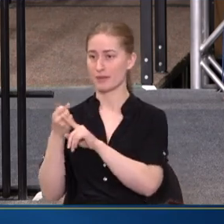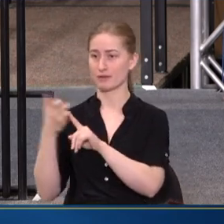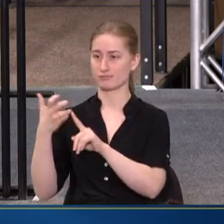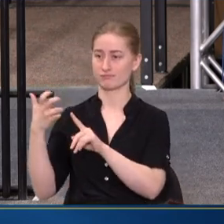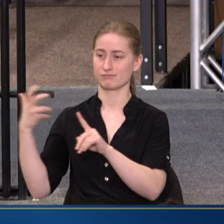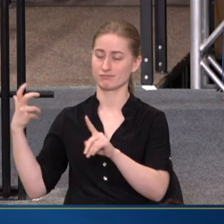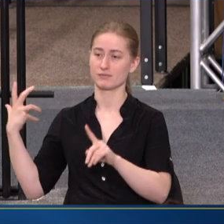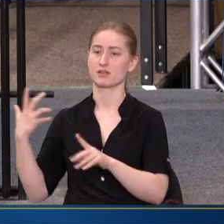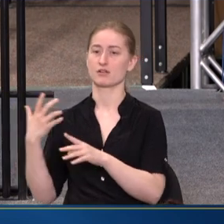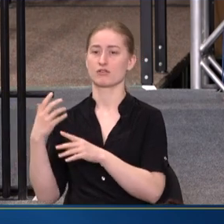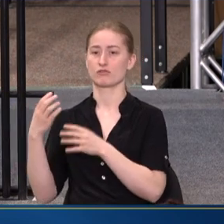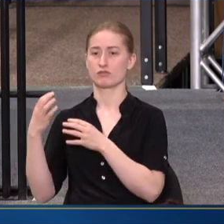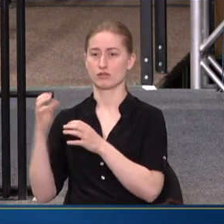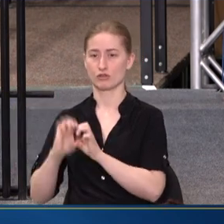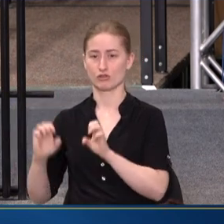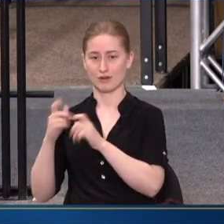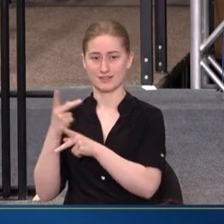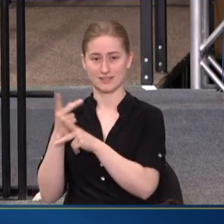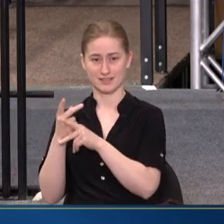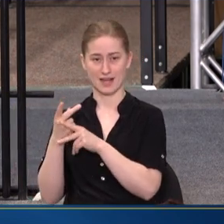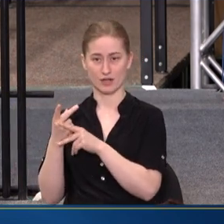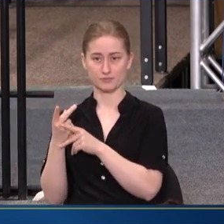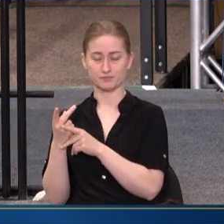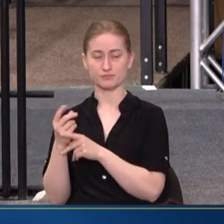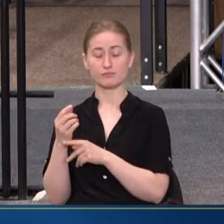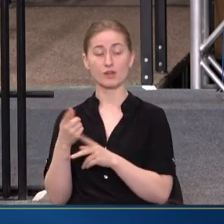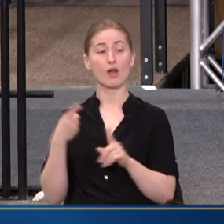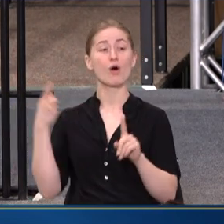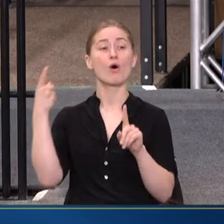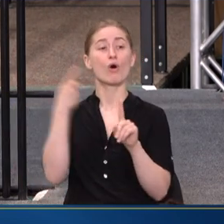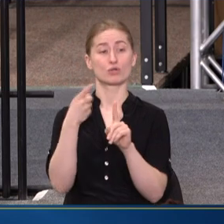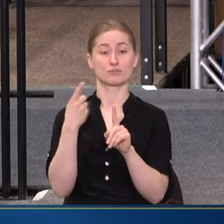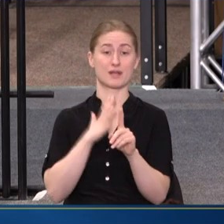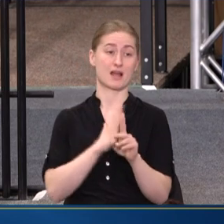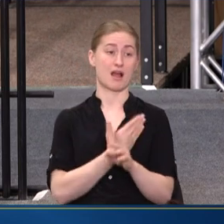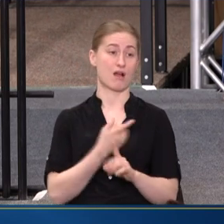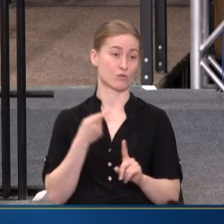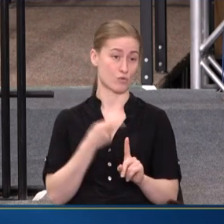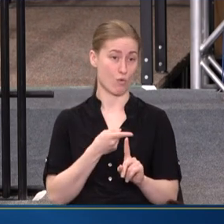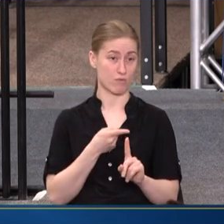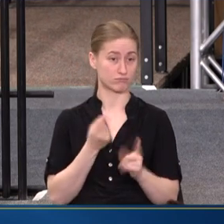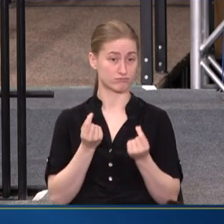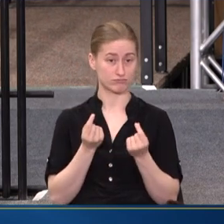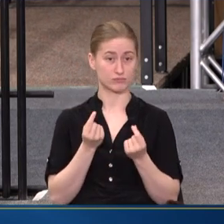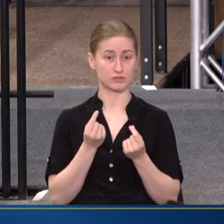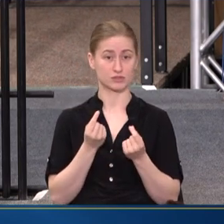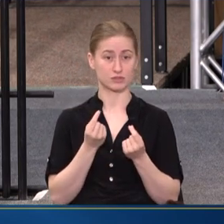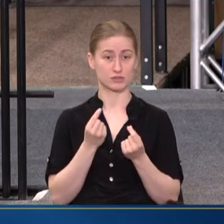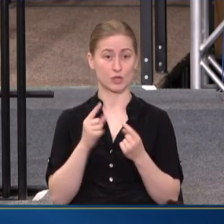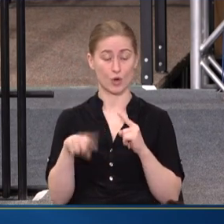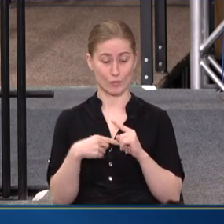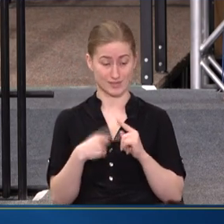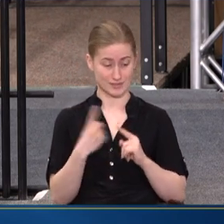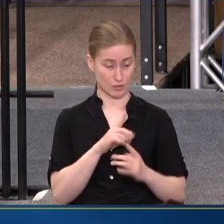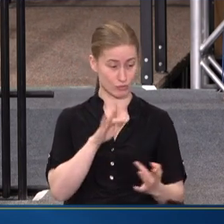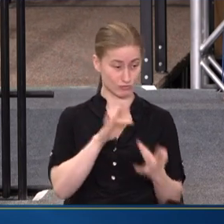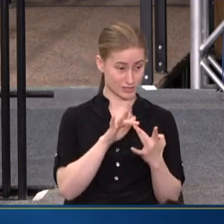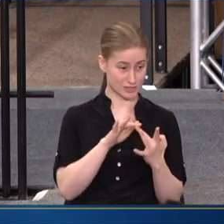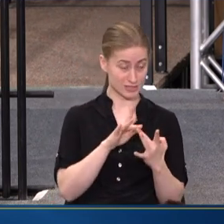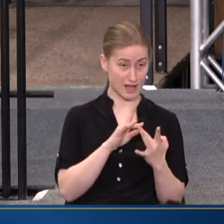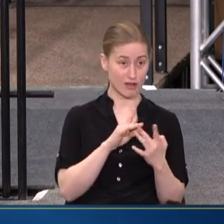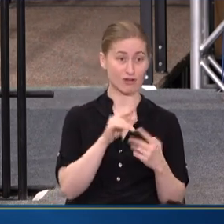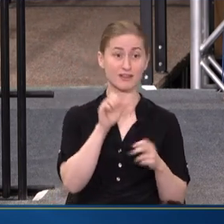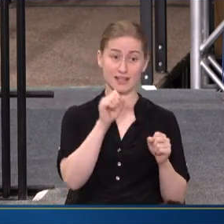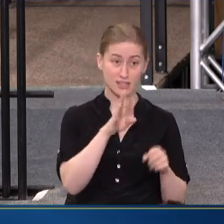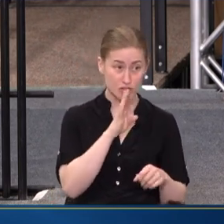THE CRISIS CARE CONTINUUM. ULTIMATELY, YOU KNOW, OUR GOAL IS THAT, YOU KNOW, WHEN A PERSON REACHES OUT, THEY HAVE SOMEONE TO TALK TO,